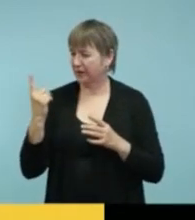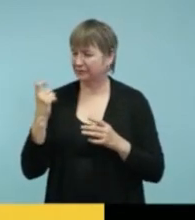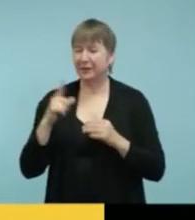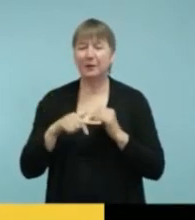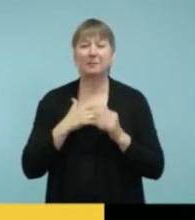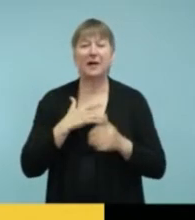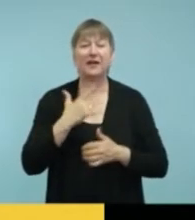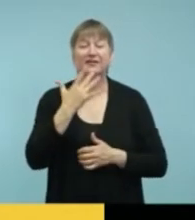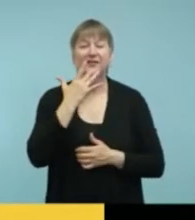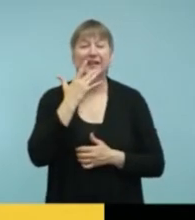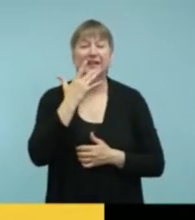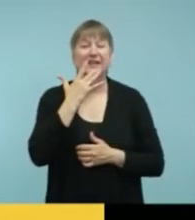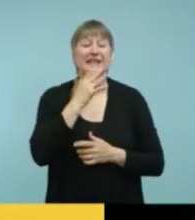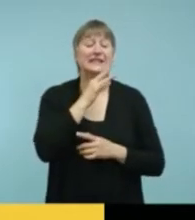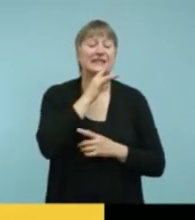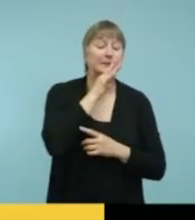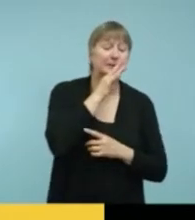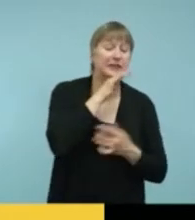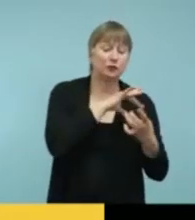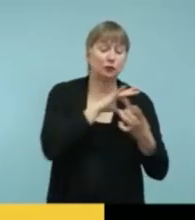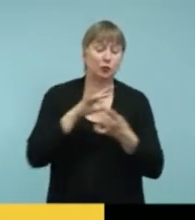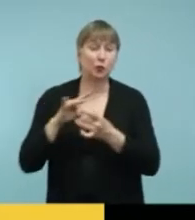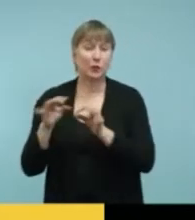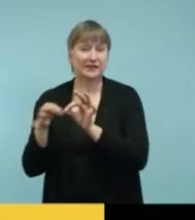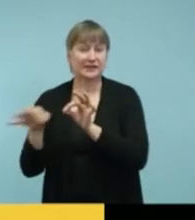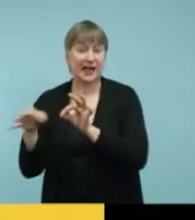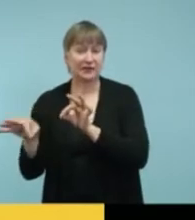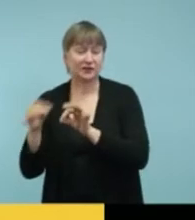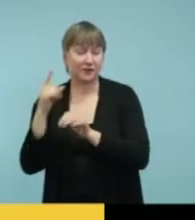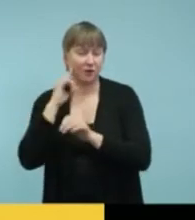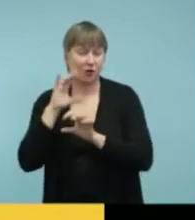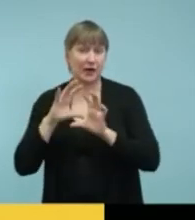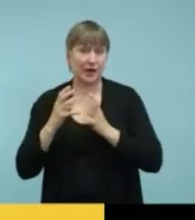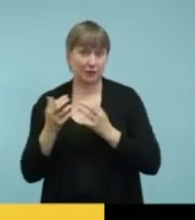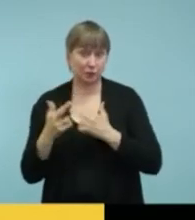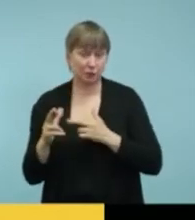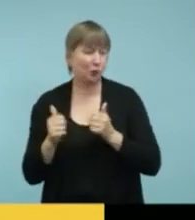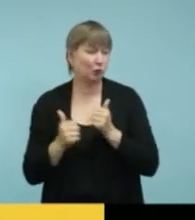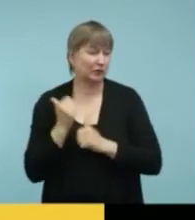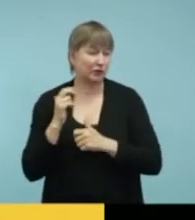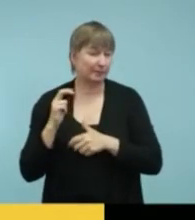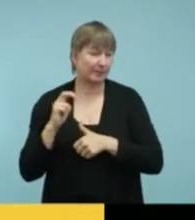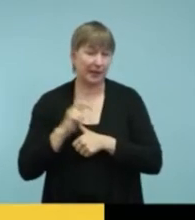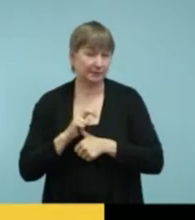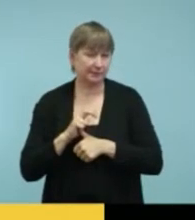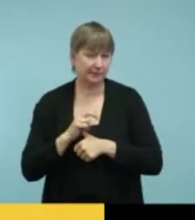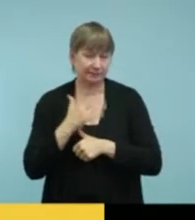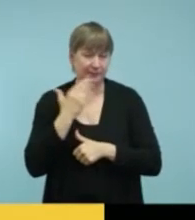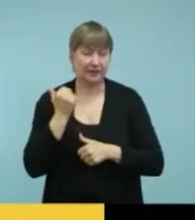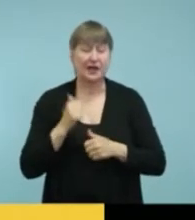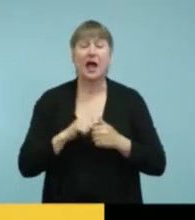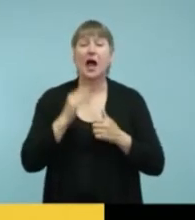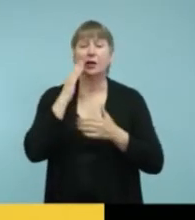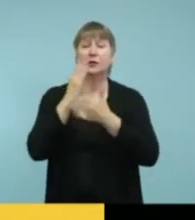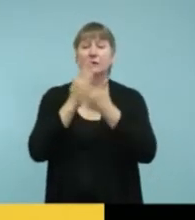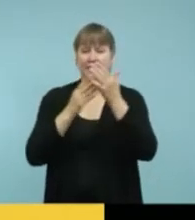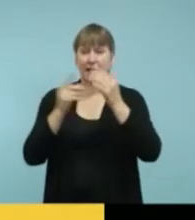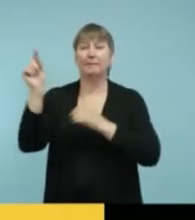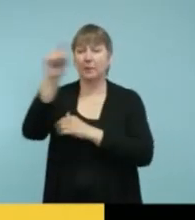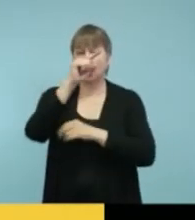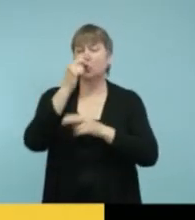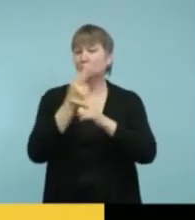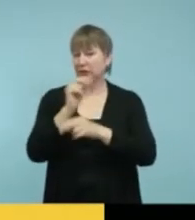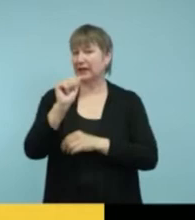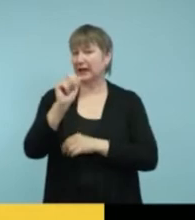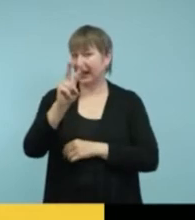speech to text device that you can recommend for a classroom. I know that there are some people that are using AVA in a